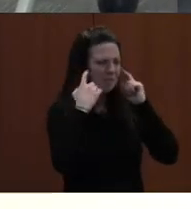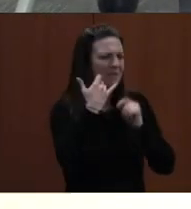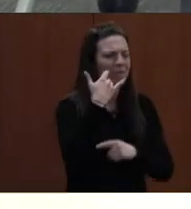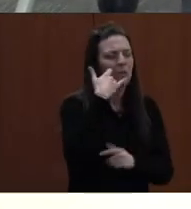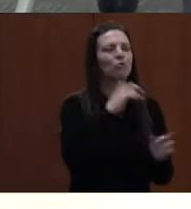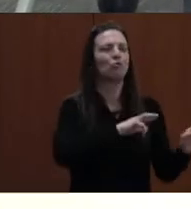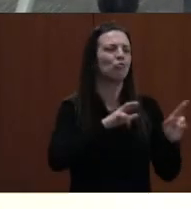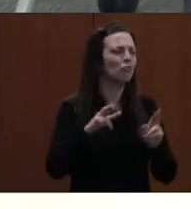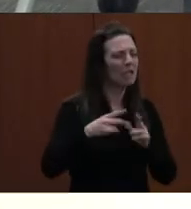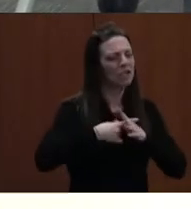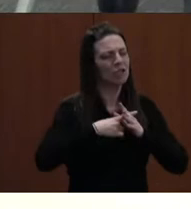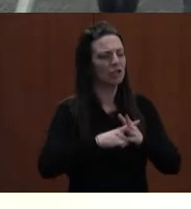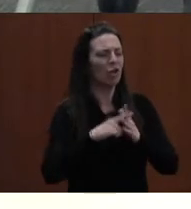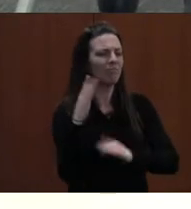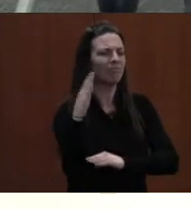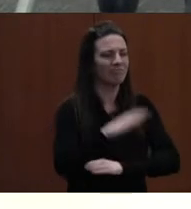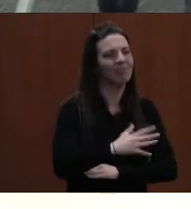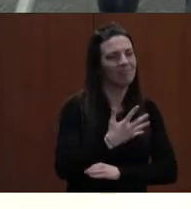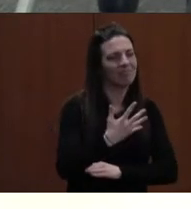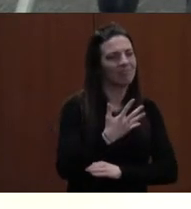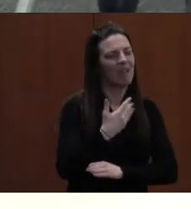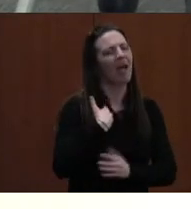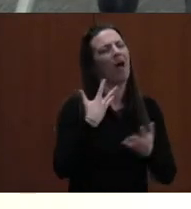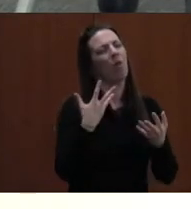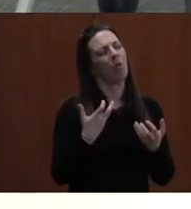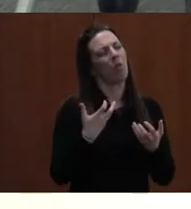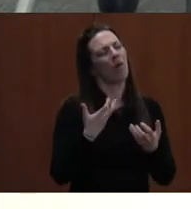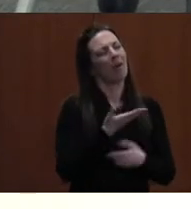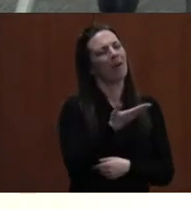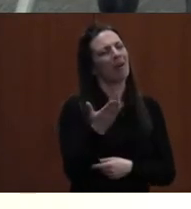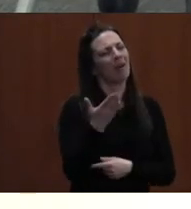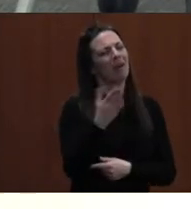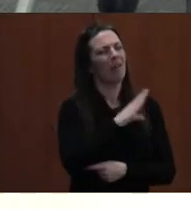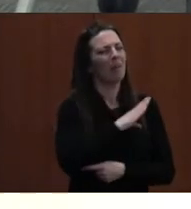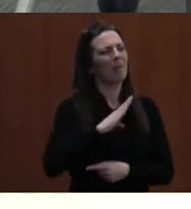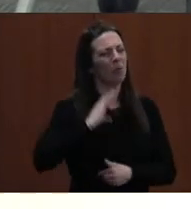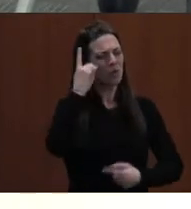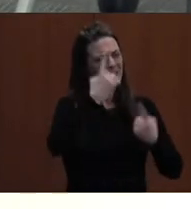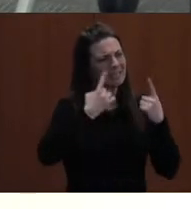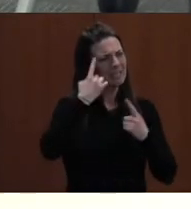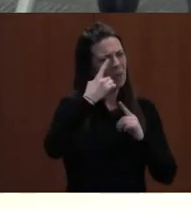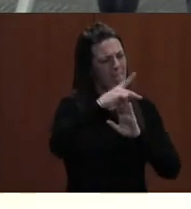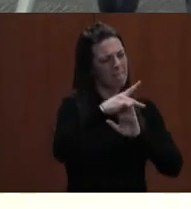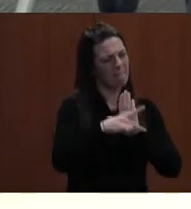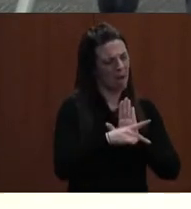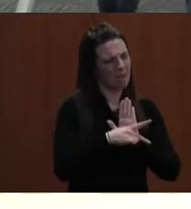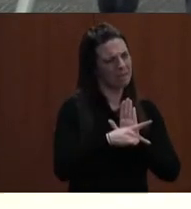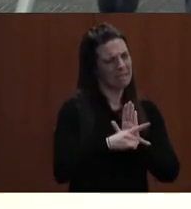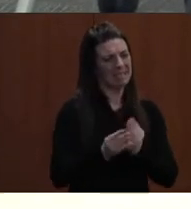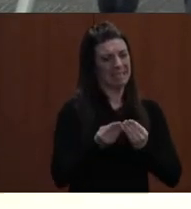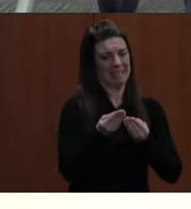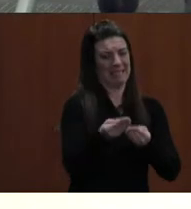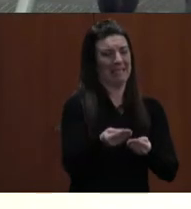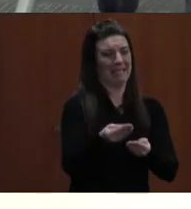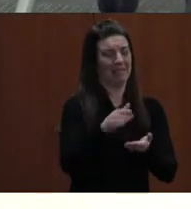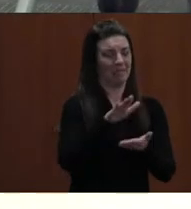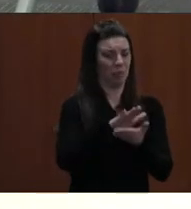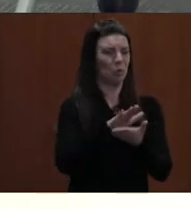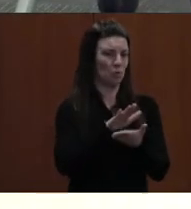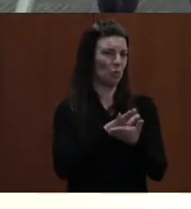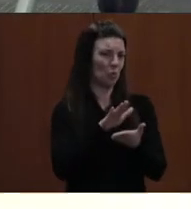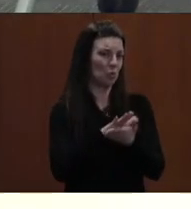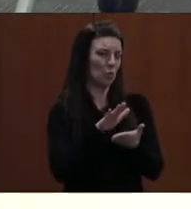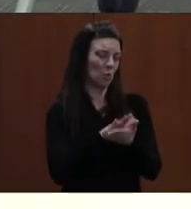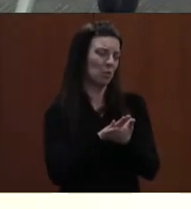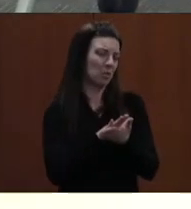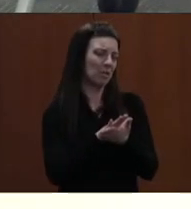I'd like for the board to consider a policy that would give the school support to be able to address the phone